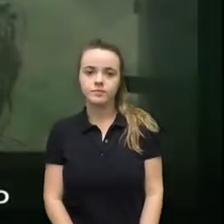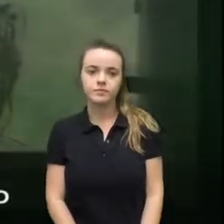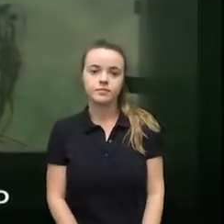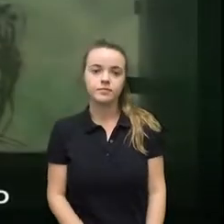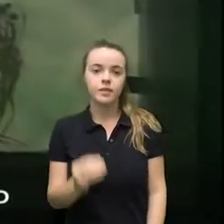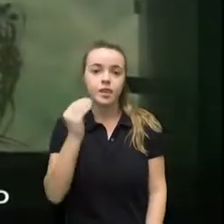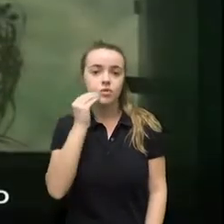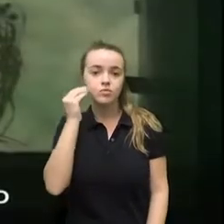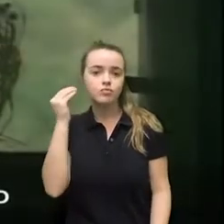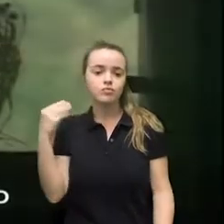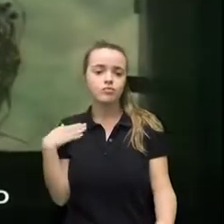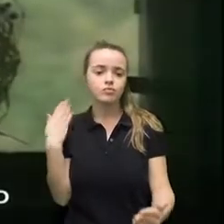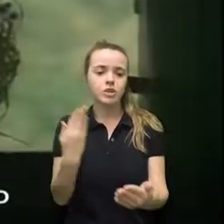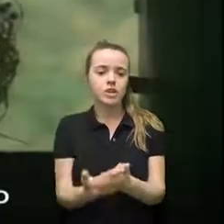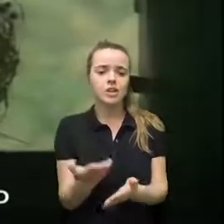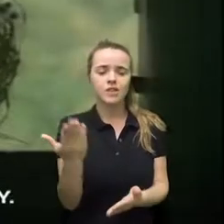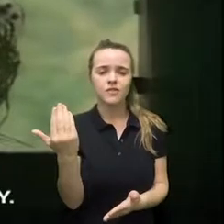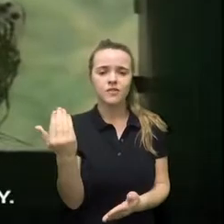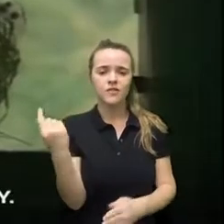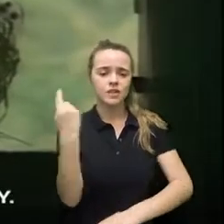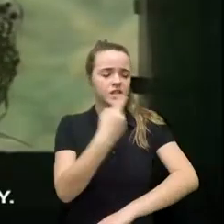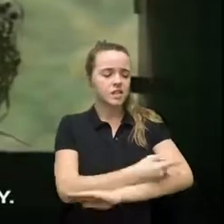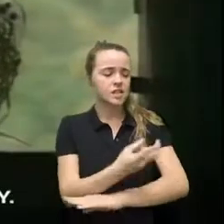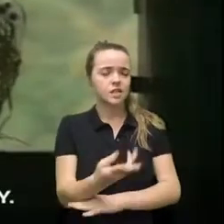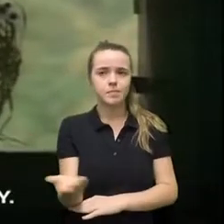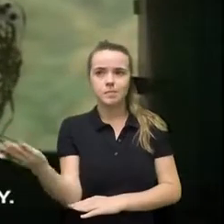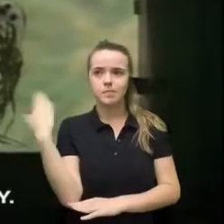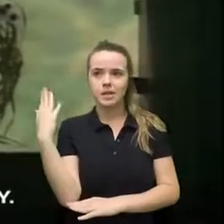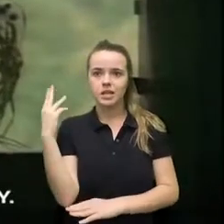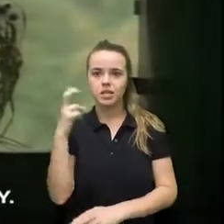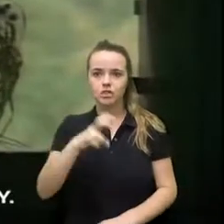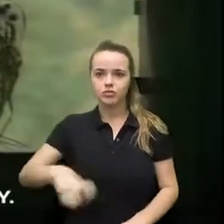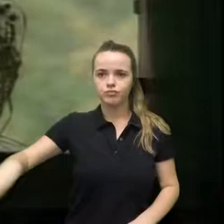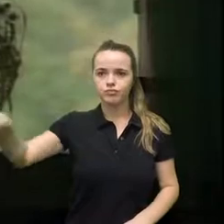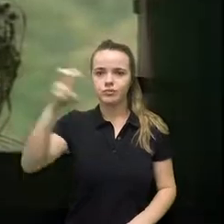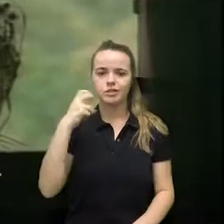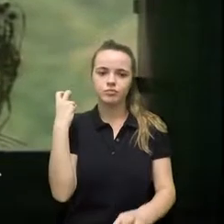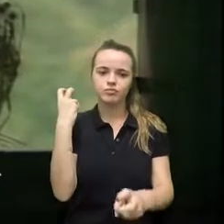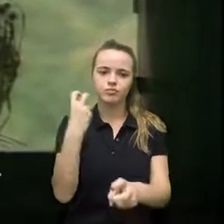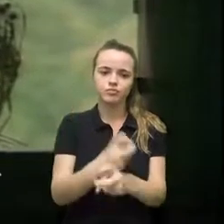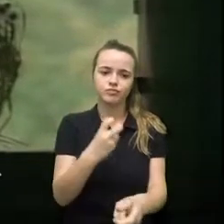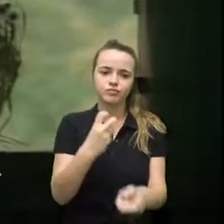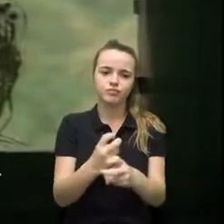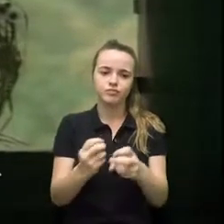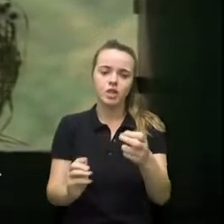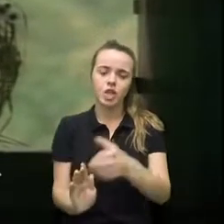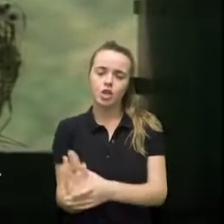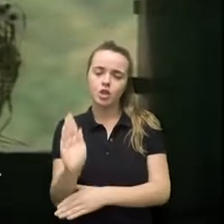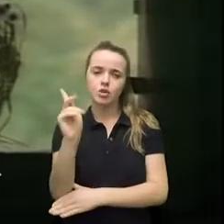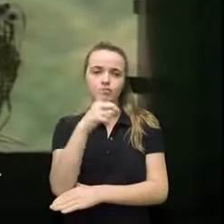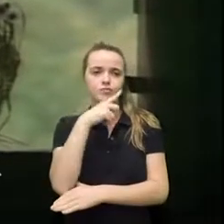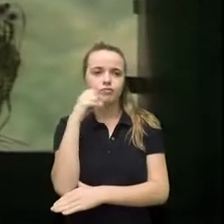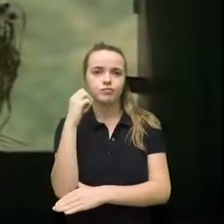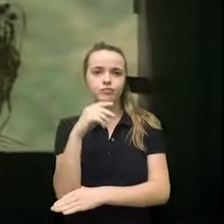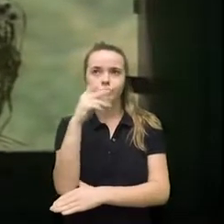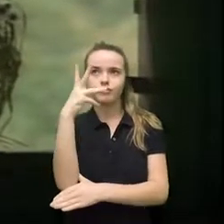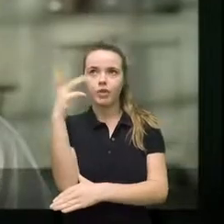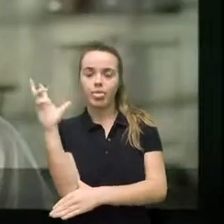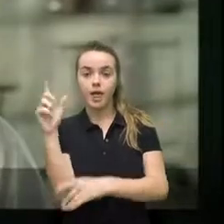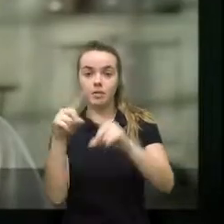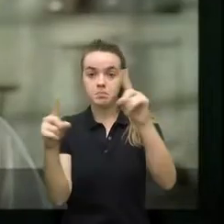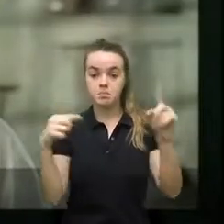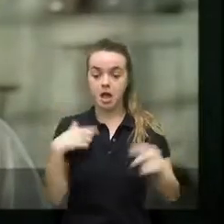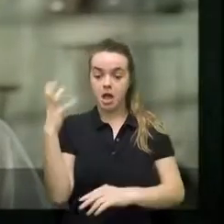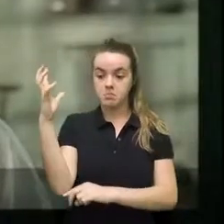I arrived home 14 days ago after a very hard journey the flax and spring wheat all dried up but